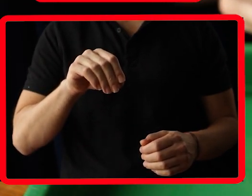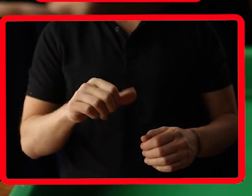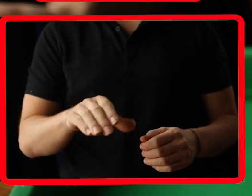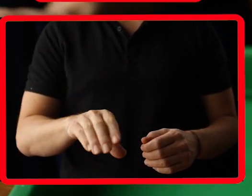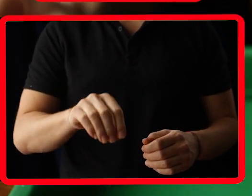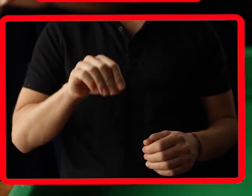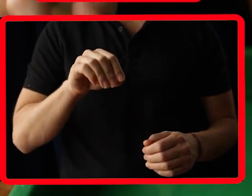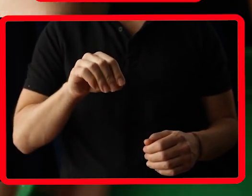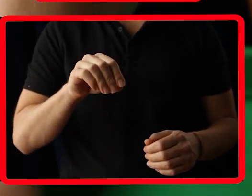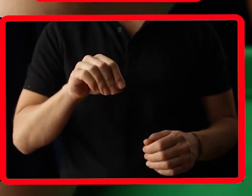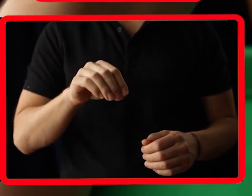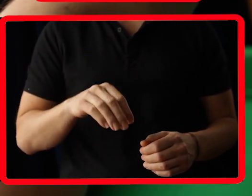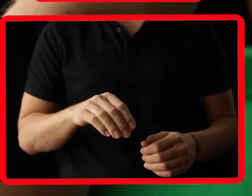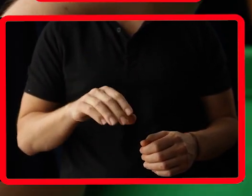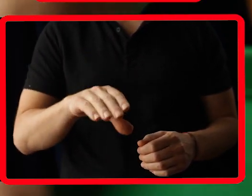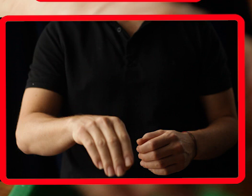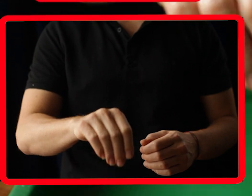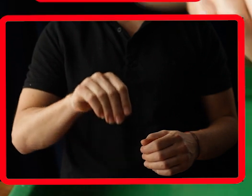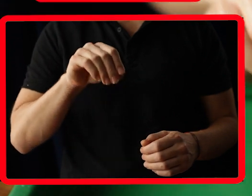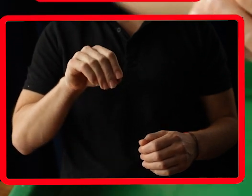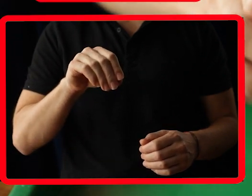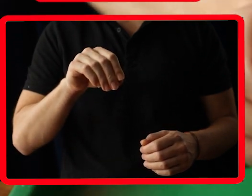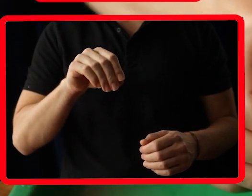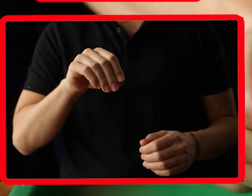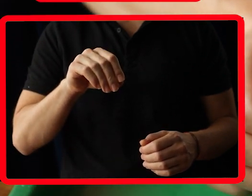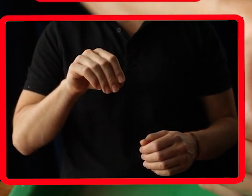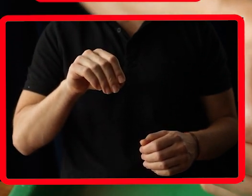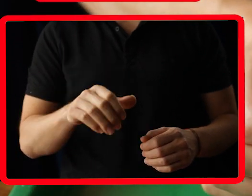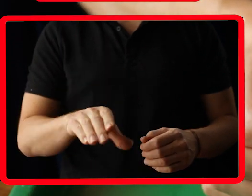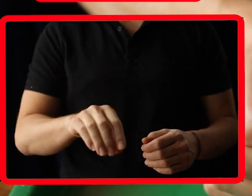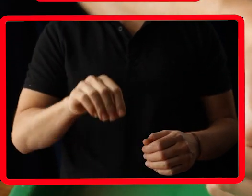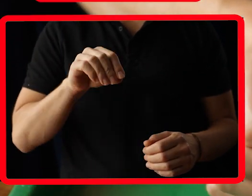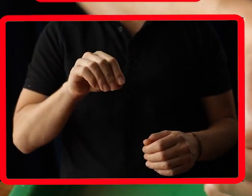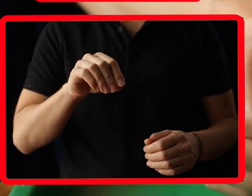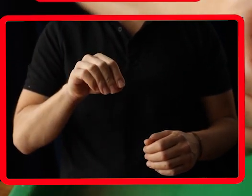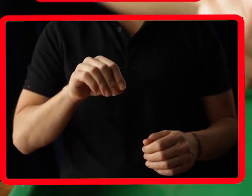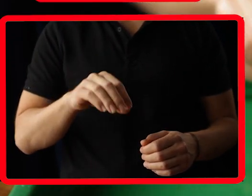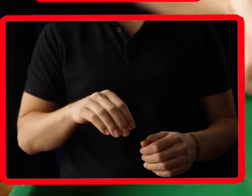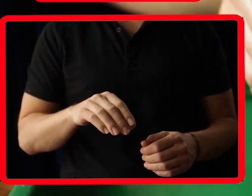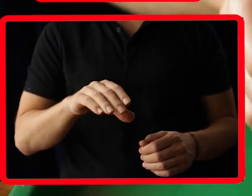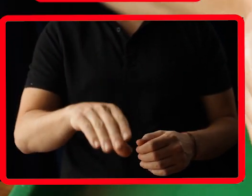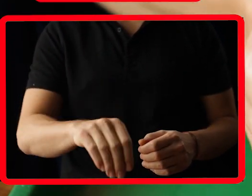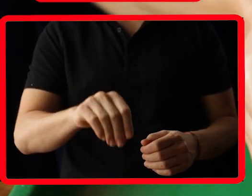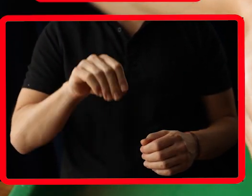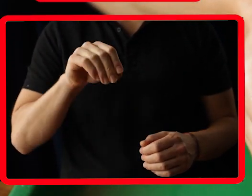And even requesting or finding specific flavours of choice. Please. Please.